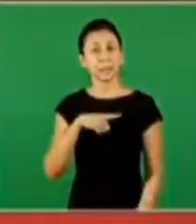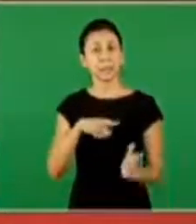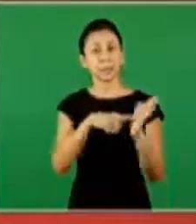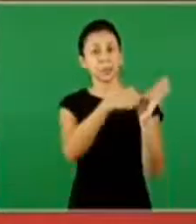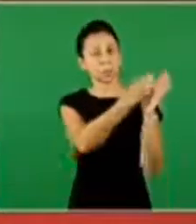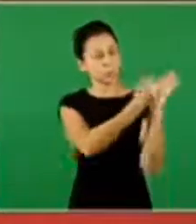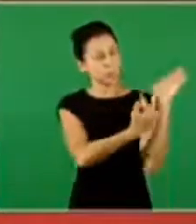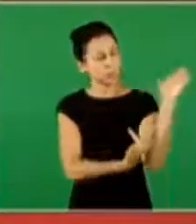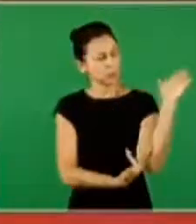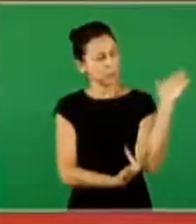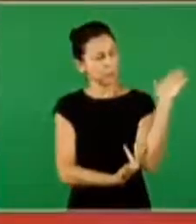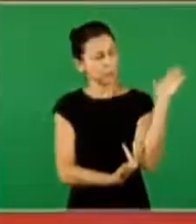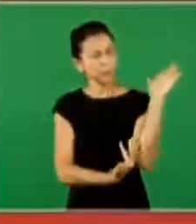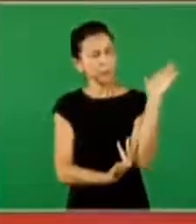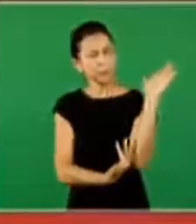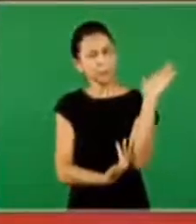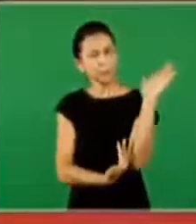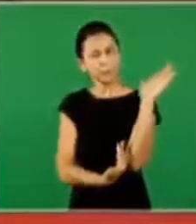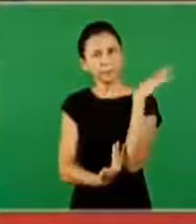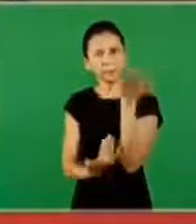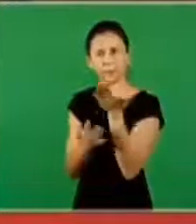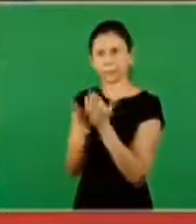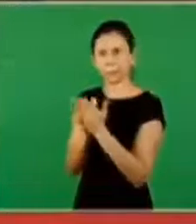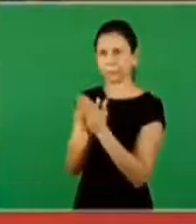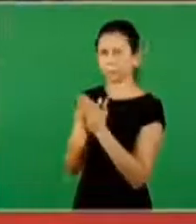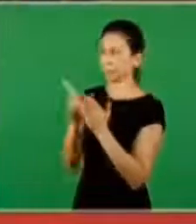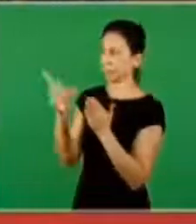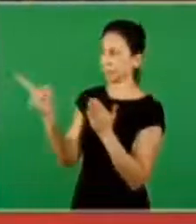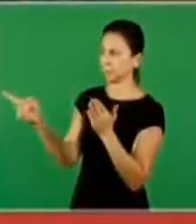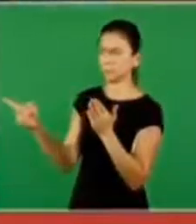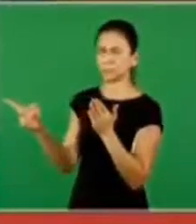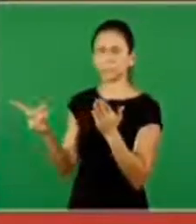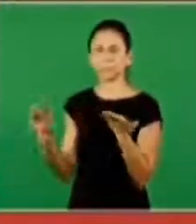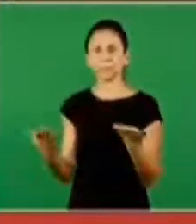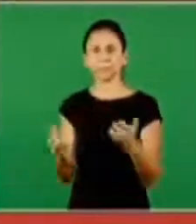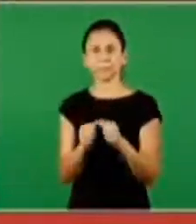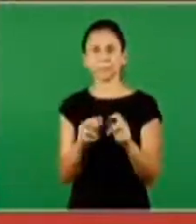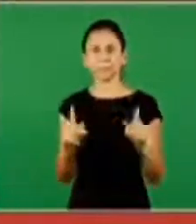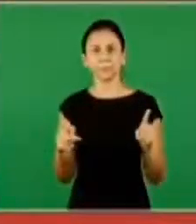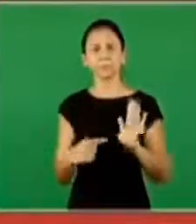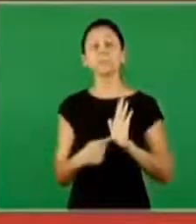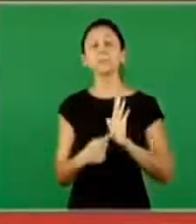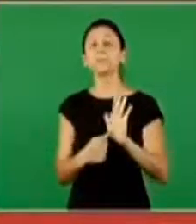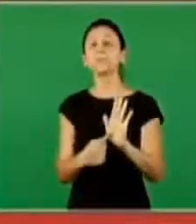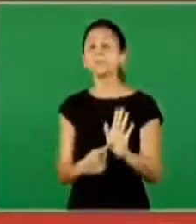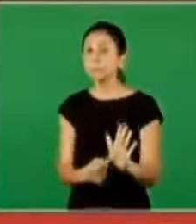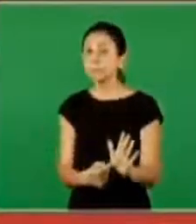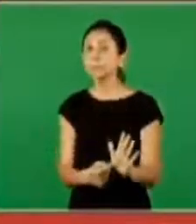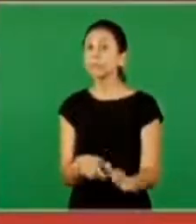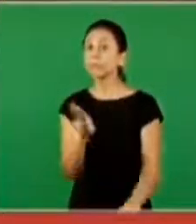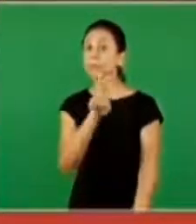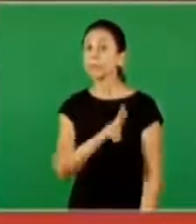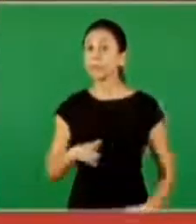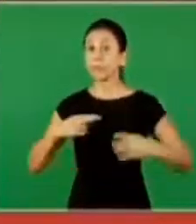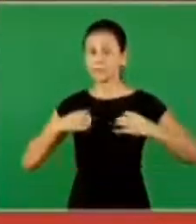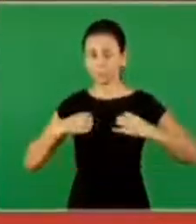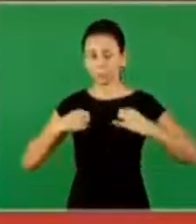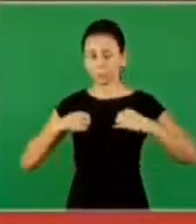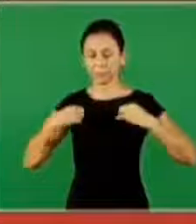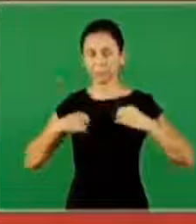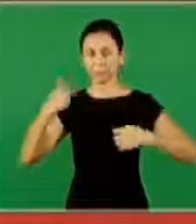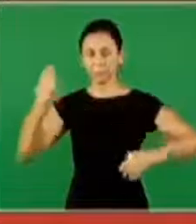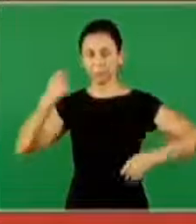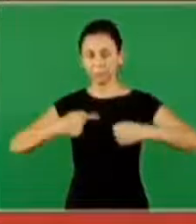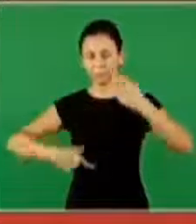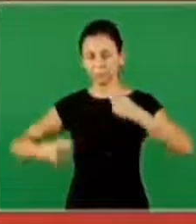why because if I had the blood and the word what is there in revelations and he was robed and